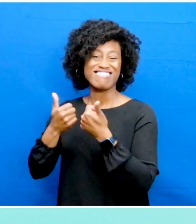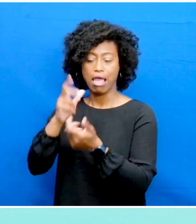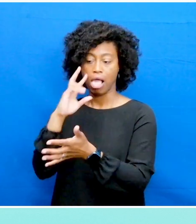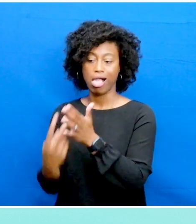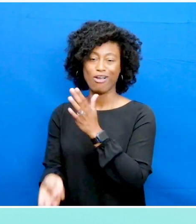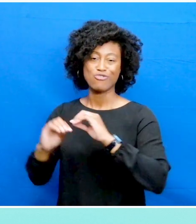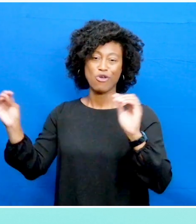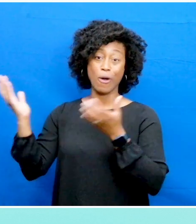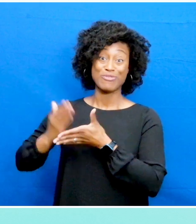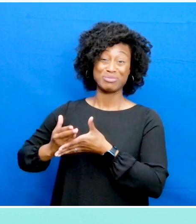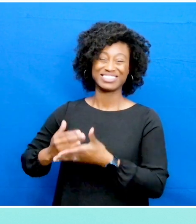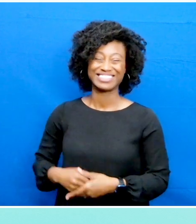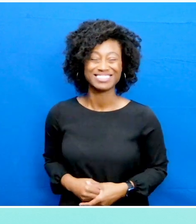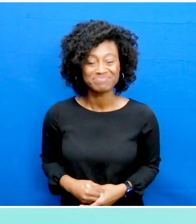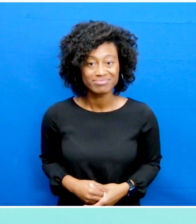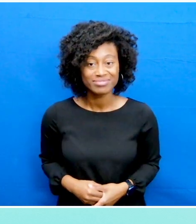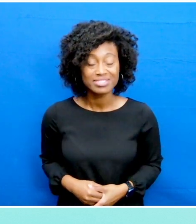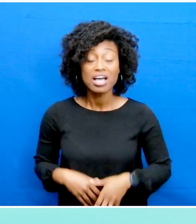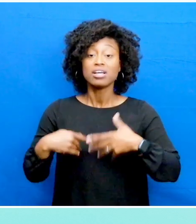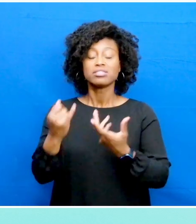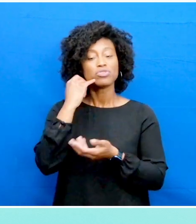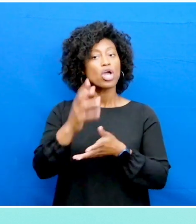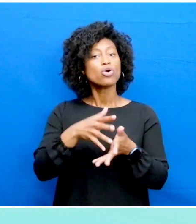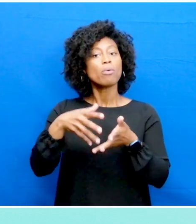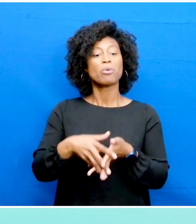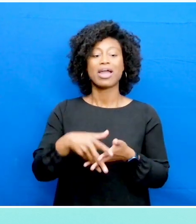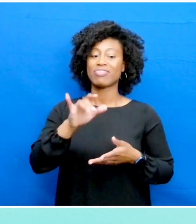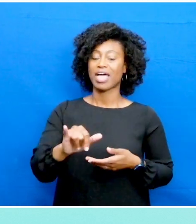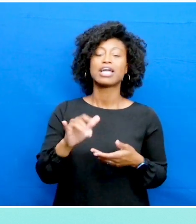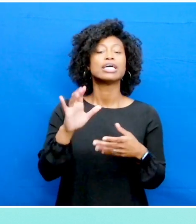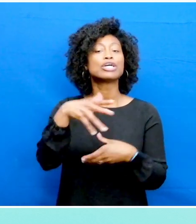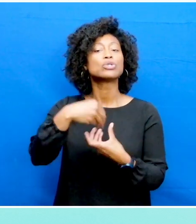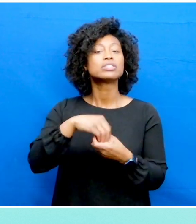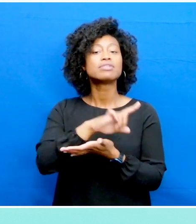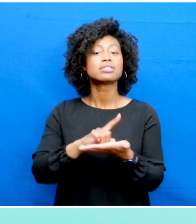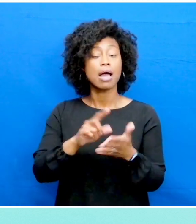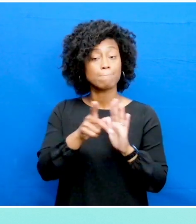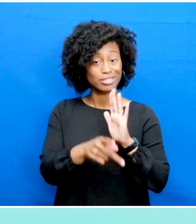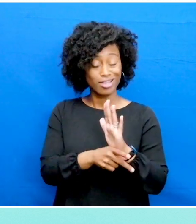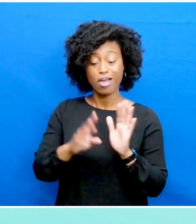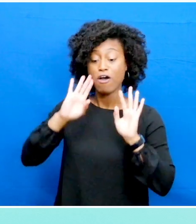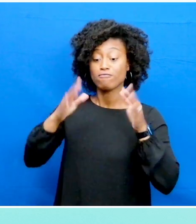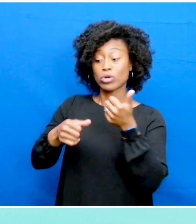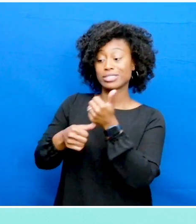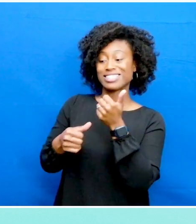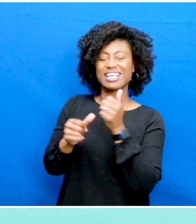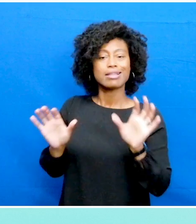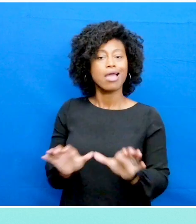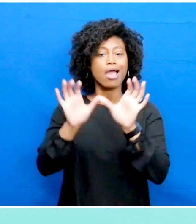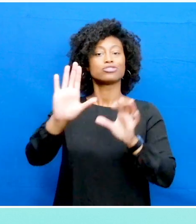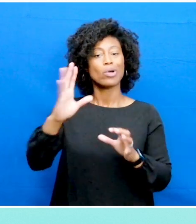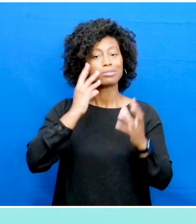wants immersive play with no interruptions. By incorporating inclusive design principles, Focus Assist enhances the digital